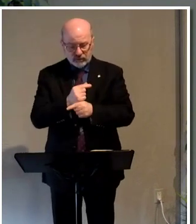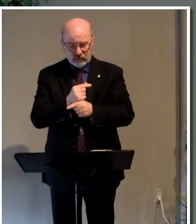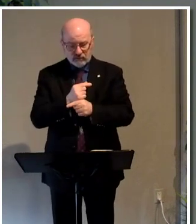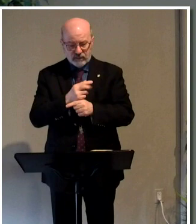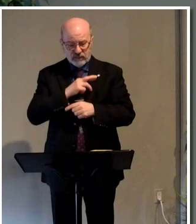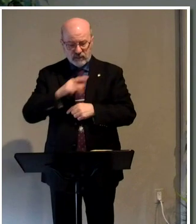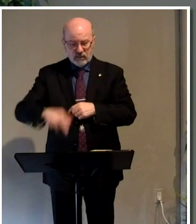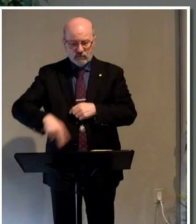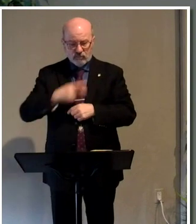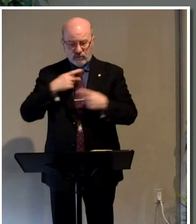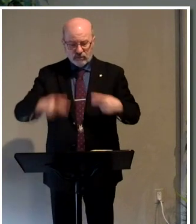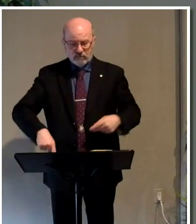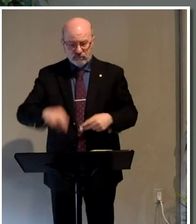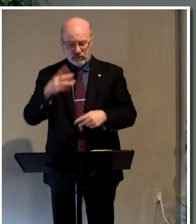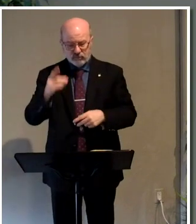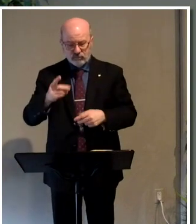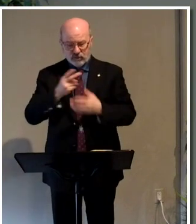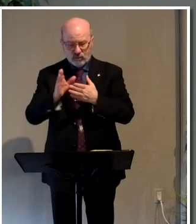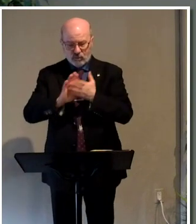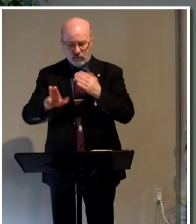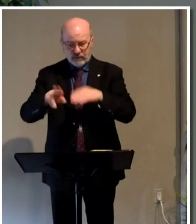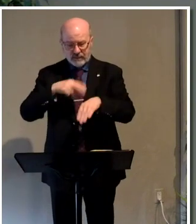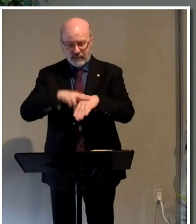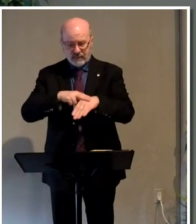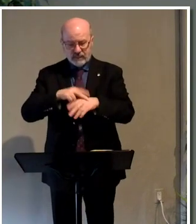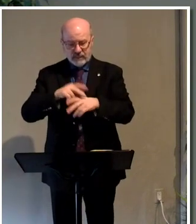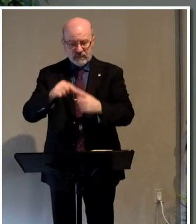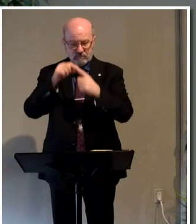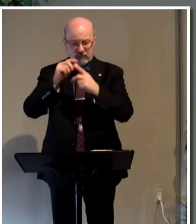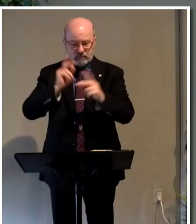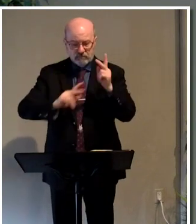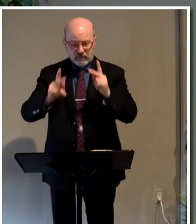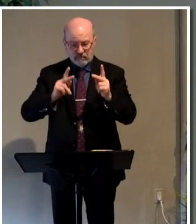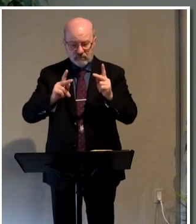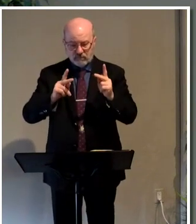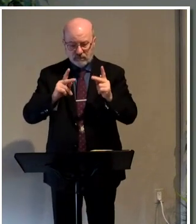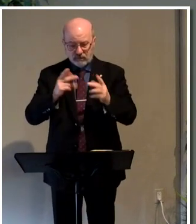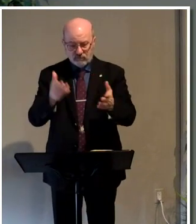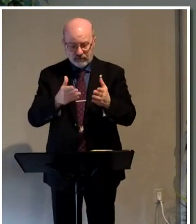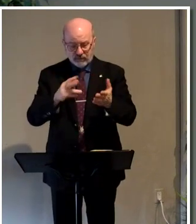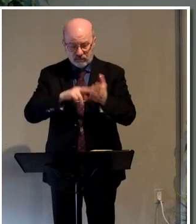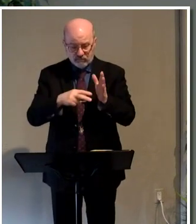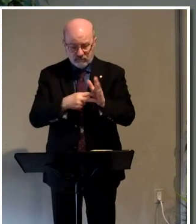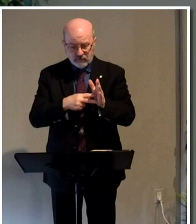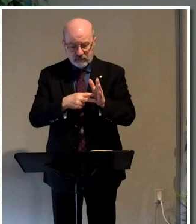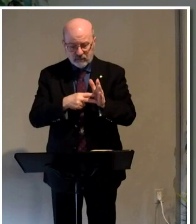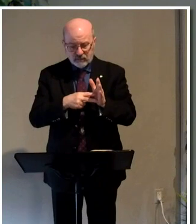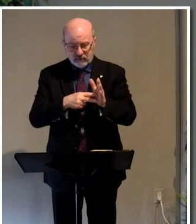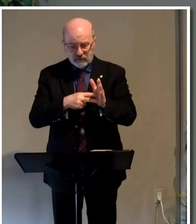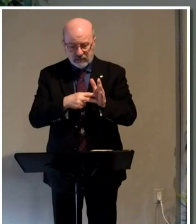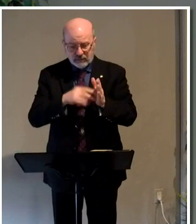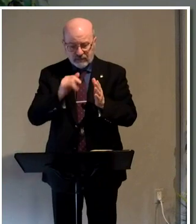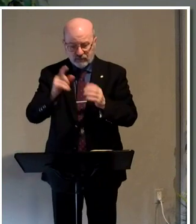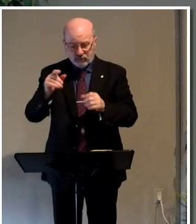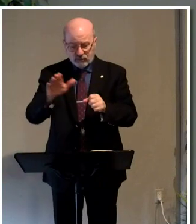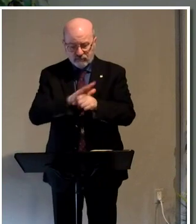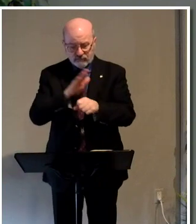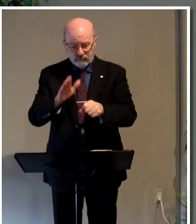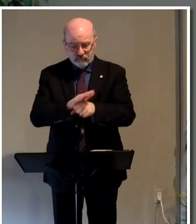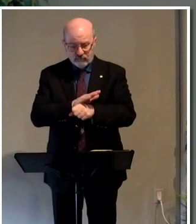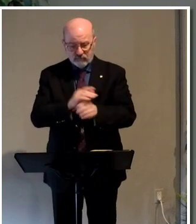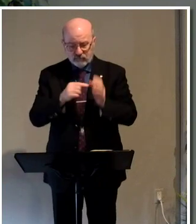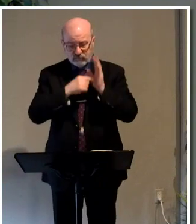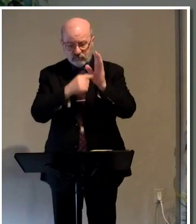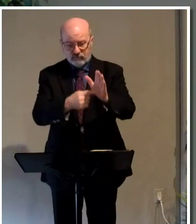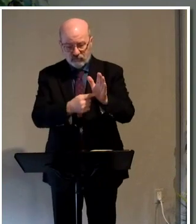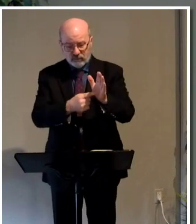generation, a royal priesthood and holy nation, a peculiar people. And right here, the purpose, that's what I wanted to end with, that ye should show